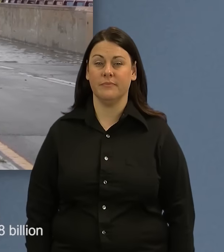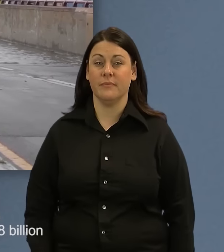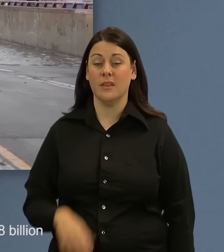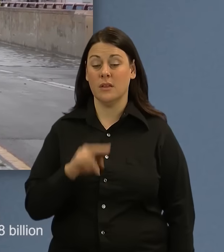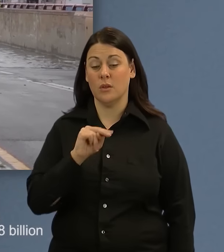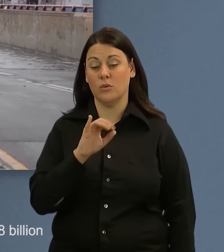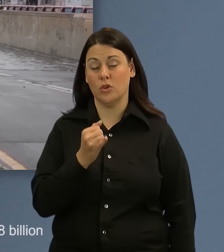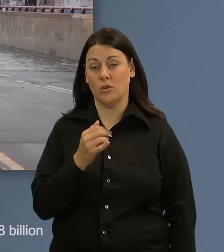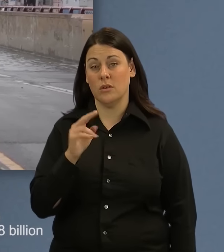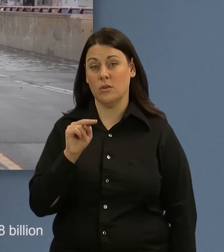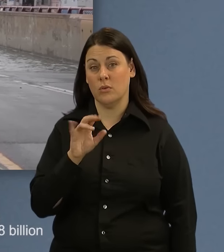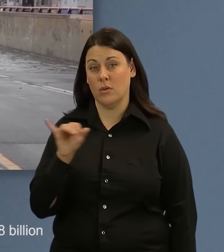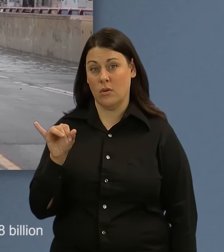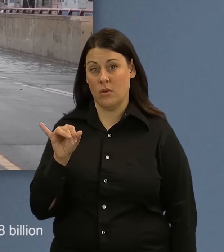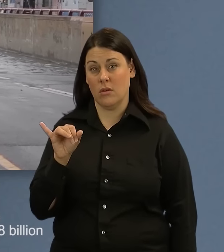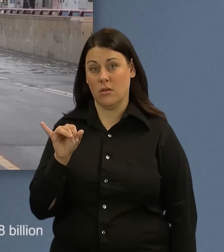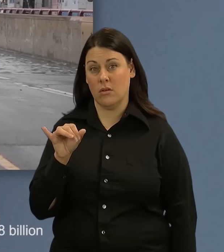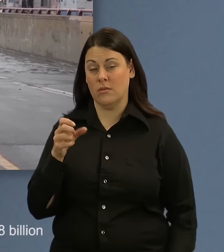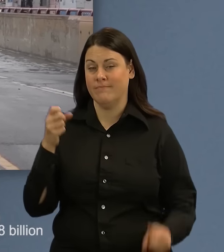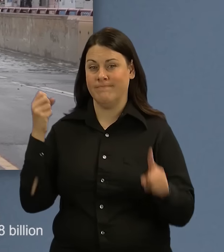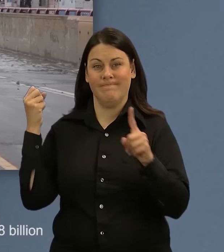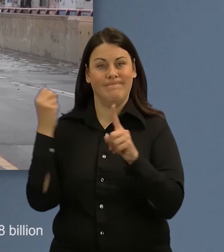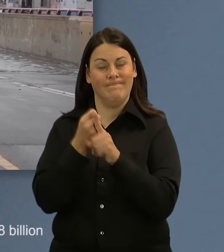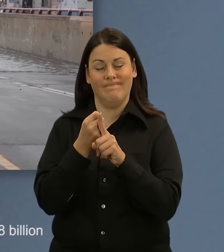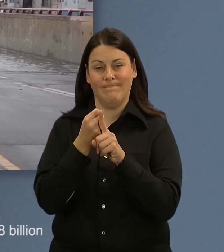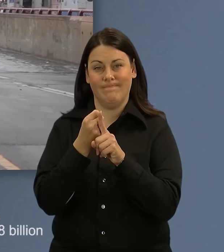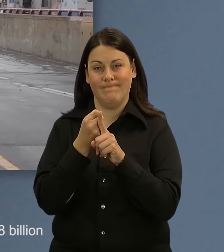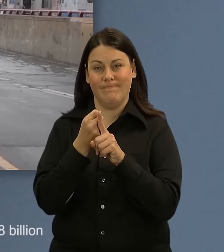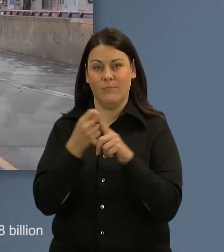Jersey and New York bore the brunt of the storm.